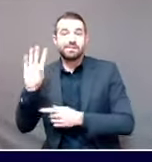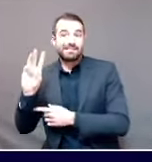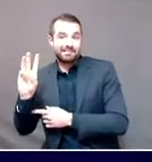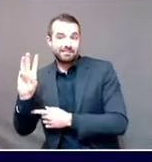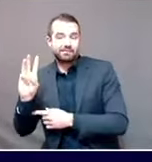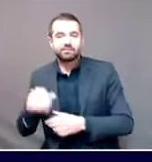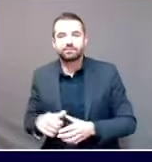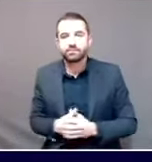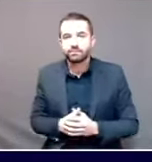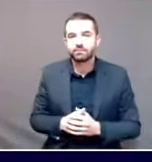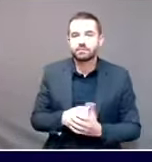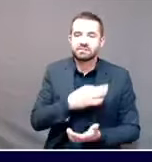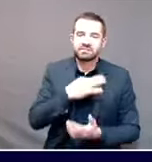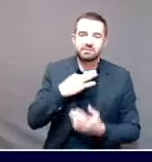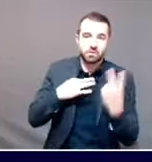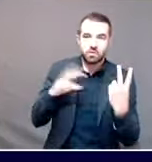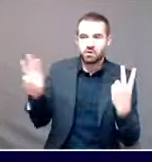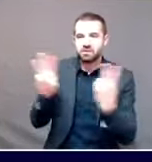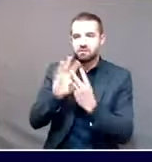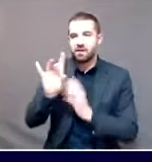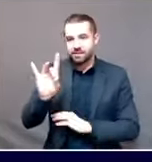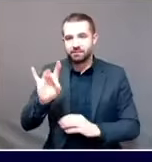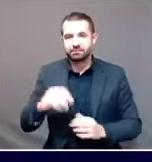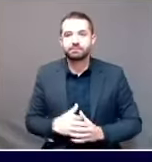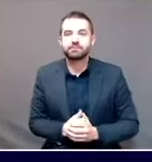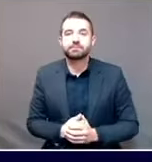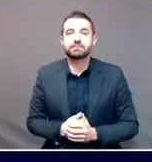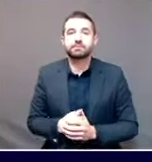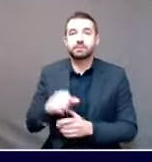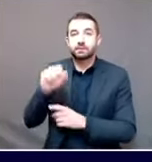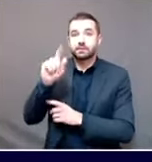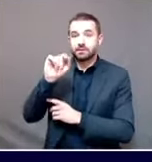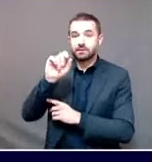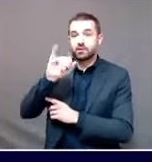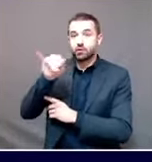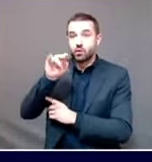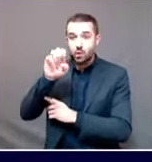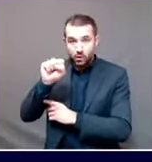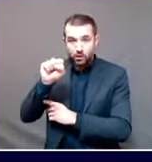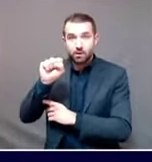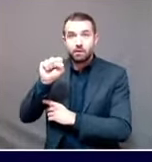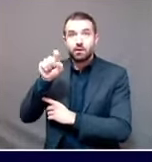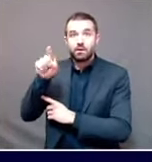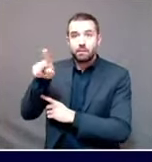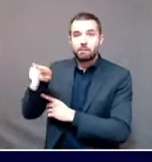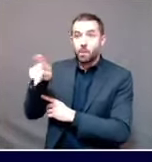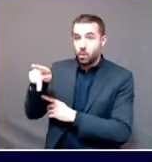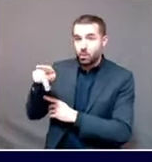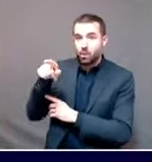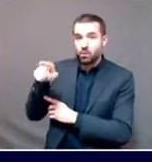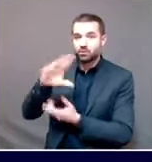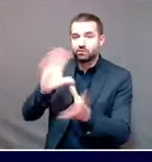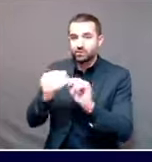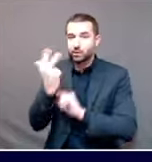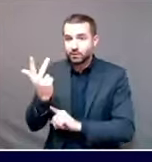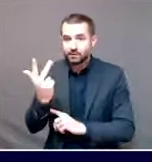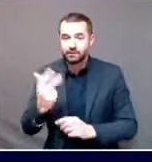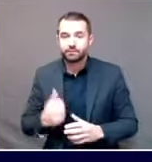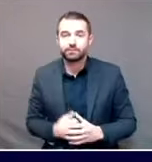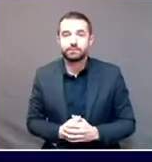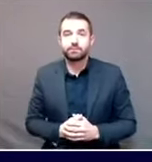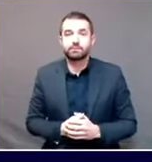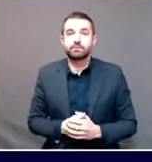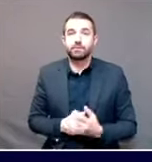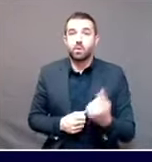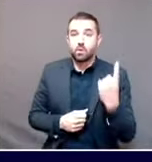At St. Joseph Rehabilitation Facility in Portland, three cases. One of which among a resident, and two of which are